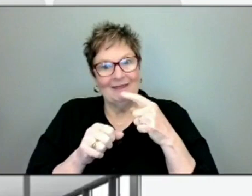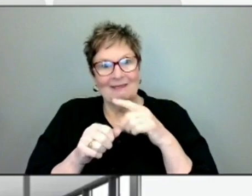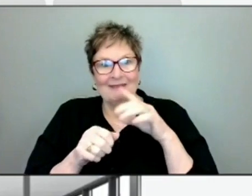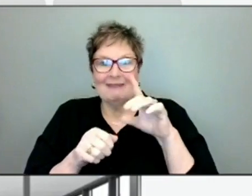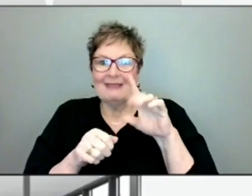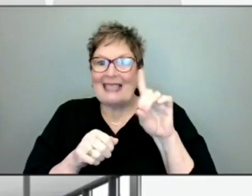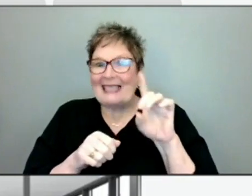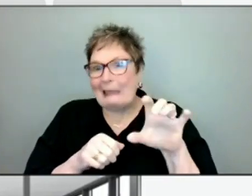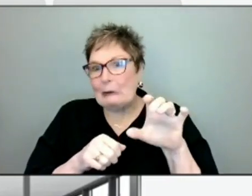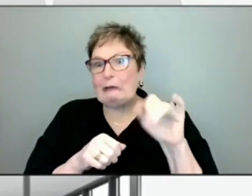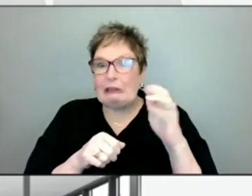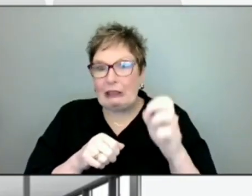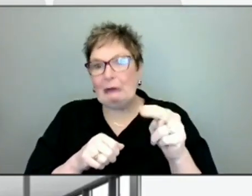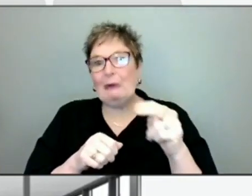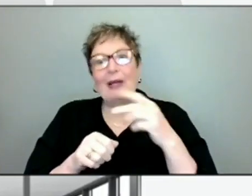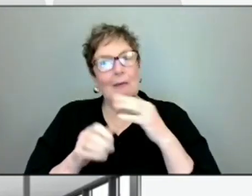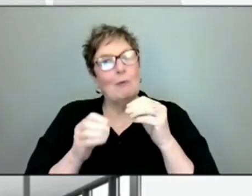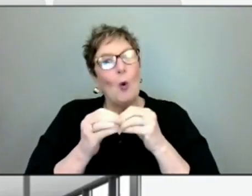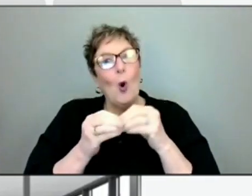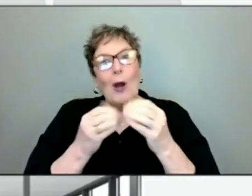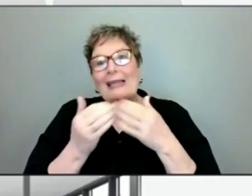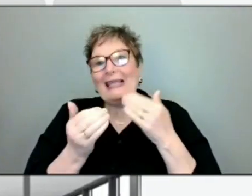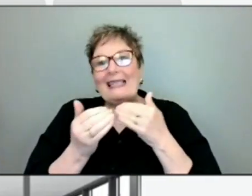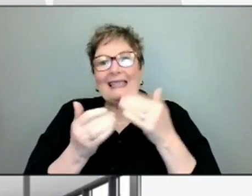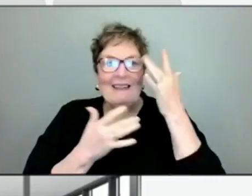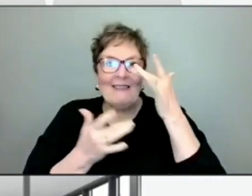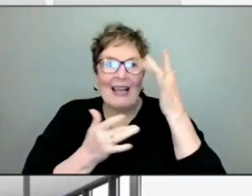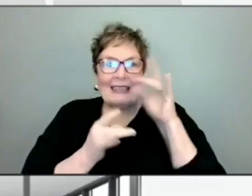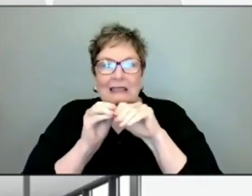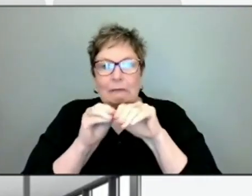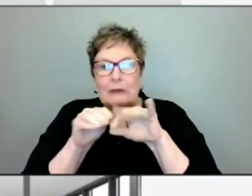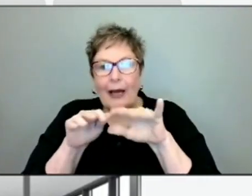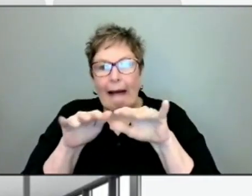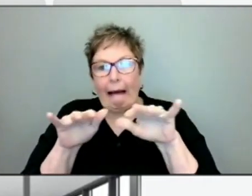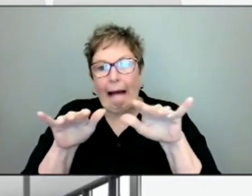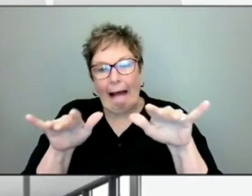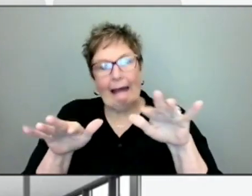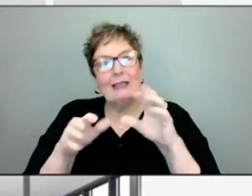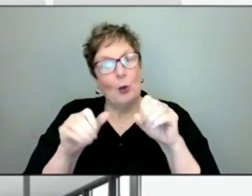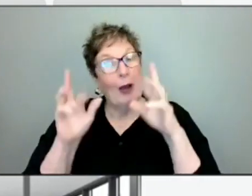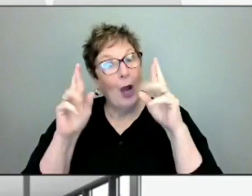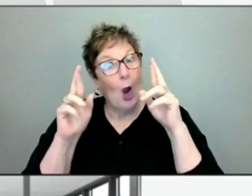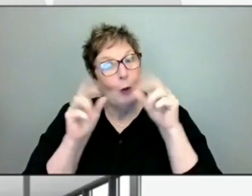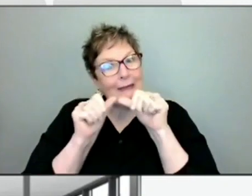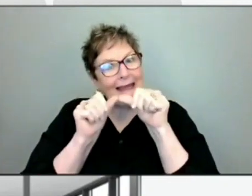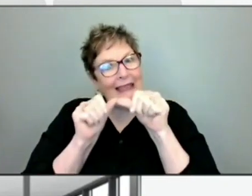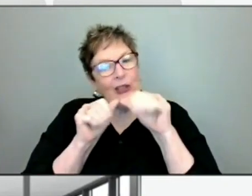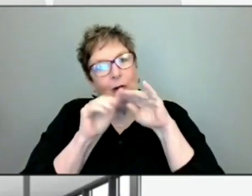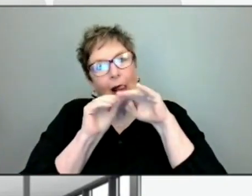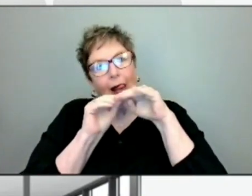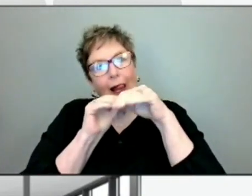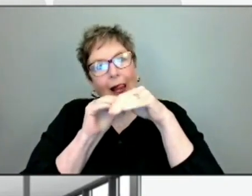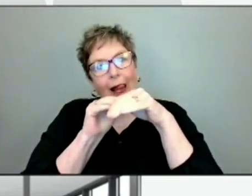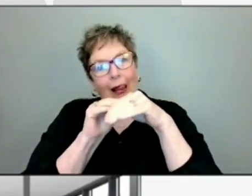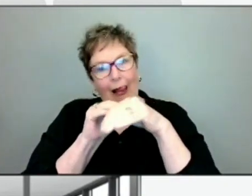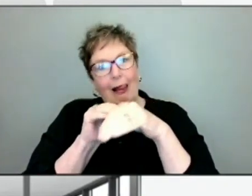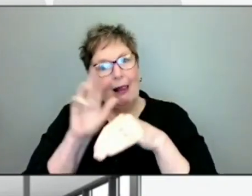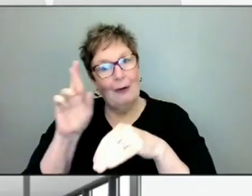greater opportunity for viruses to spread. So hopefully our numbers will trend in the right direction as we move into the winter.